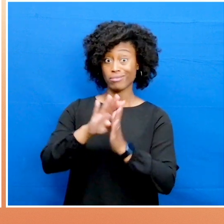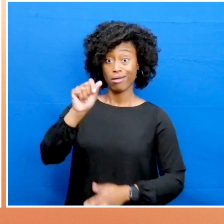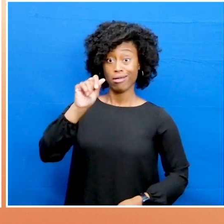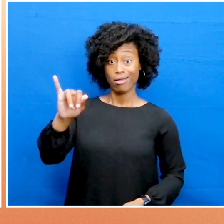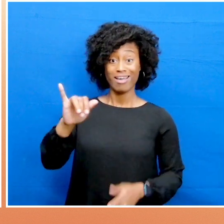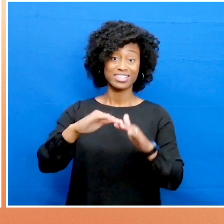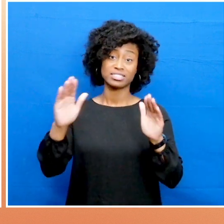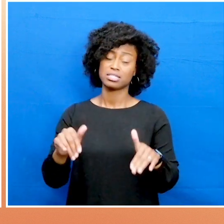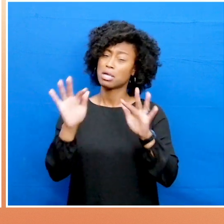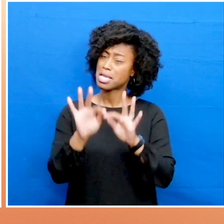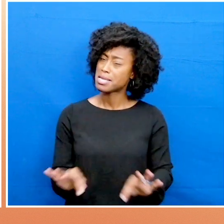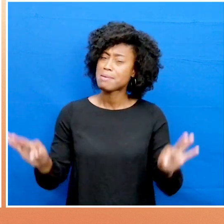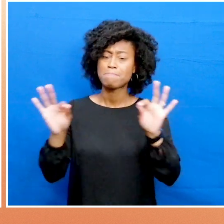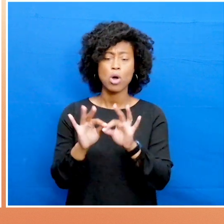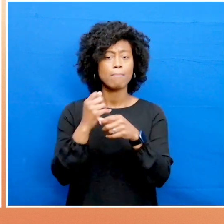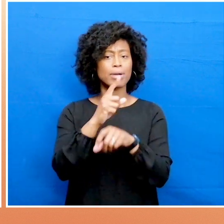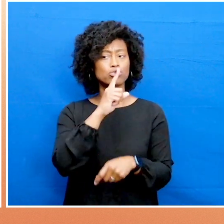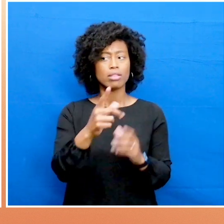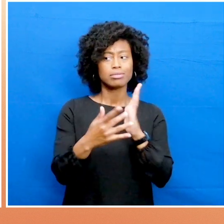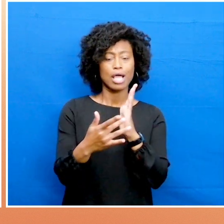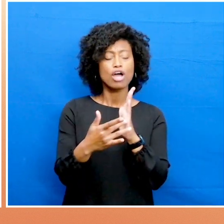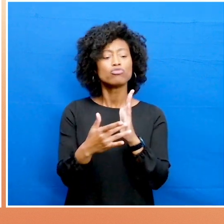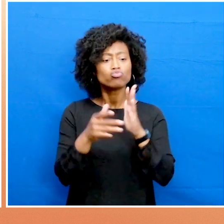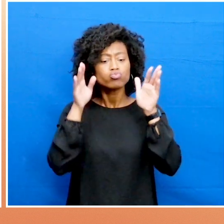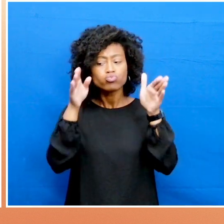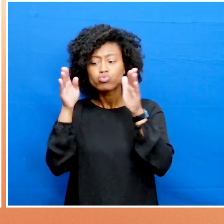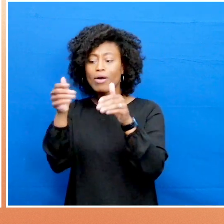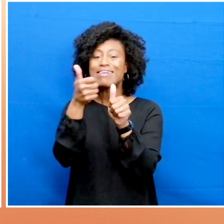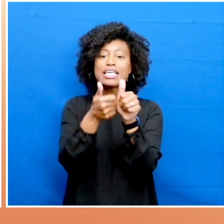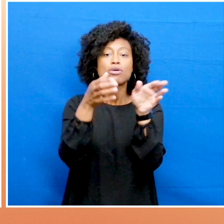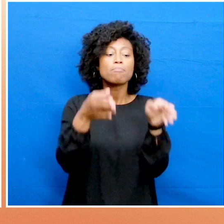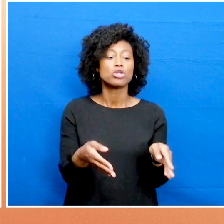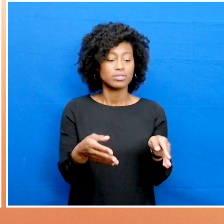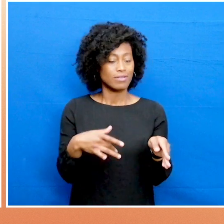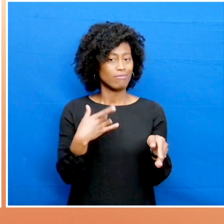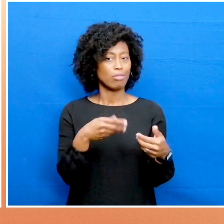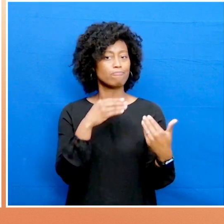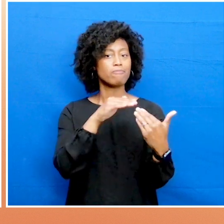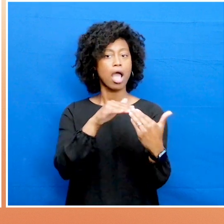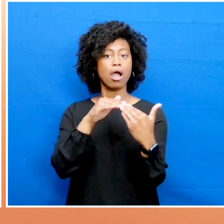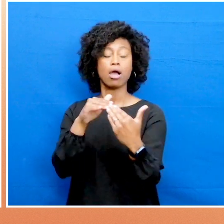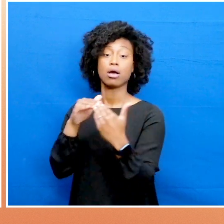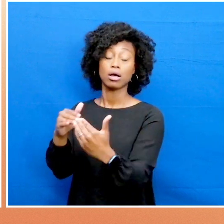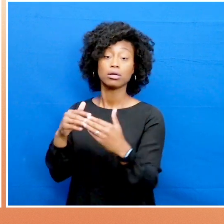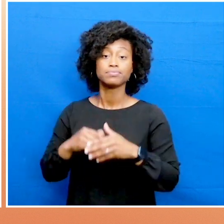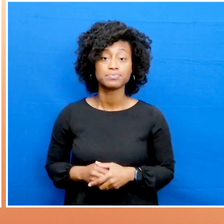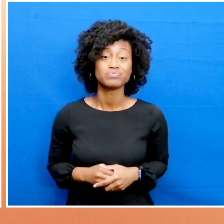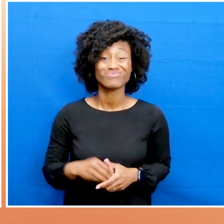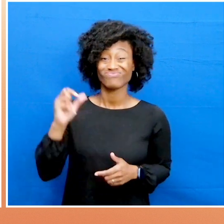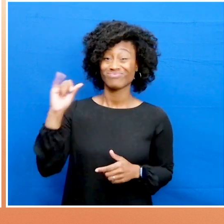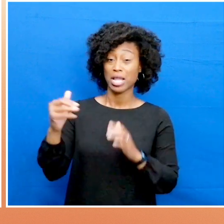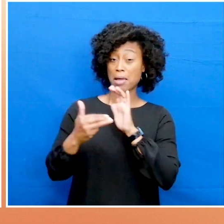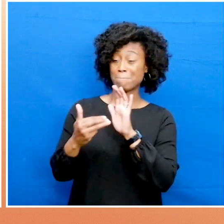of AI systems, it's critical to create technology that treats every individual with fairness. Because AI